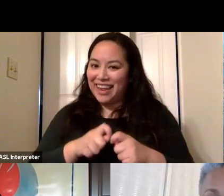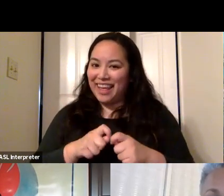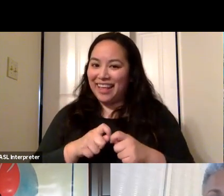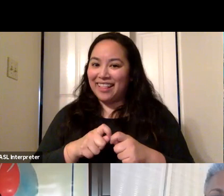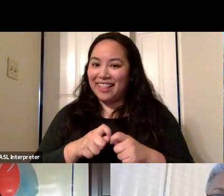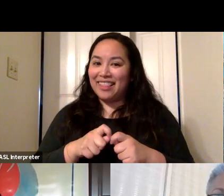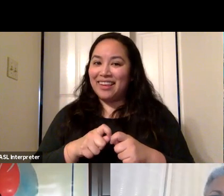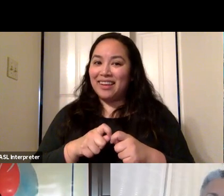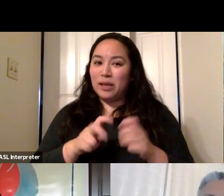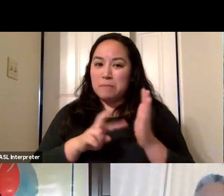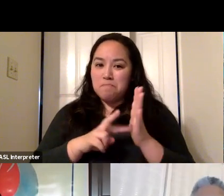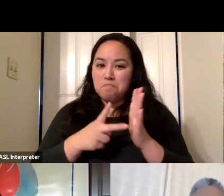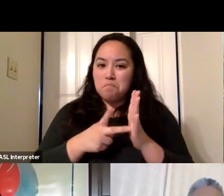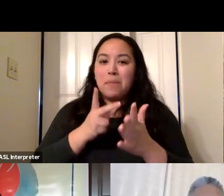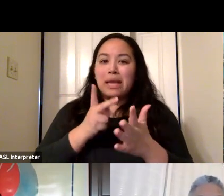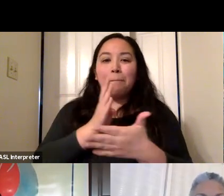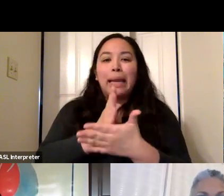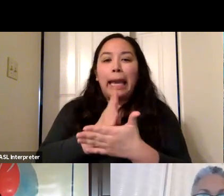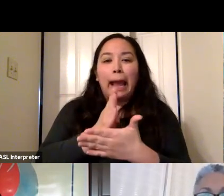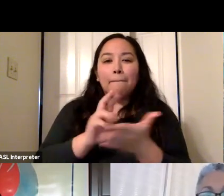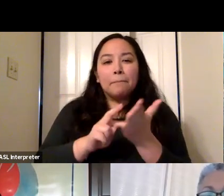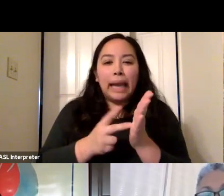I'm medium sized groups.